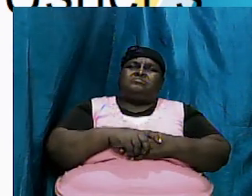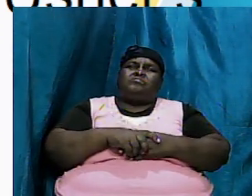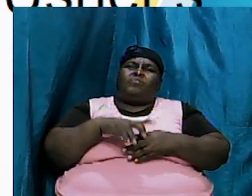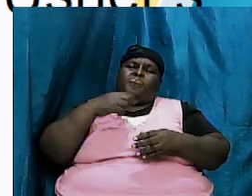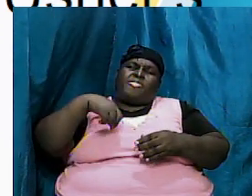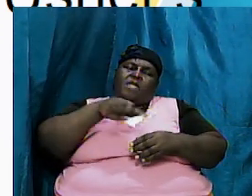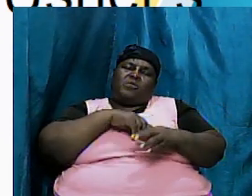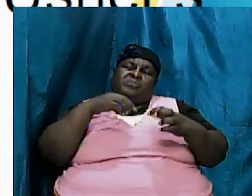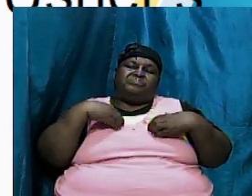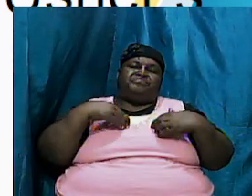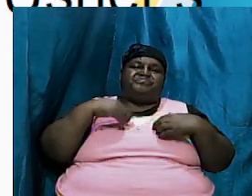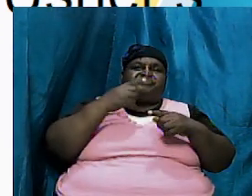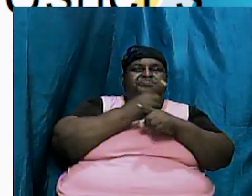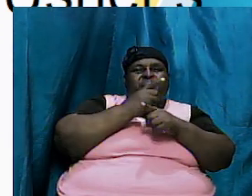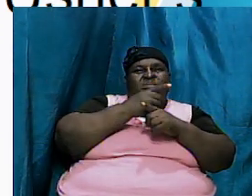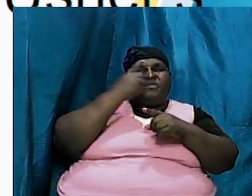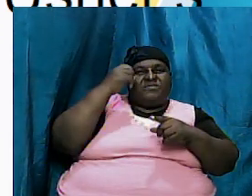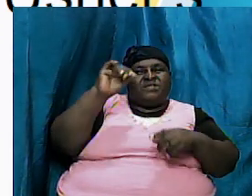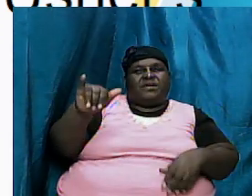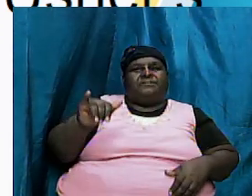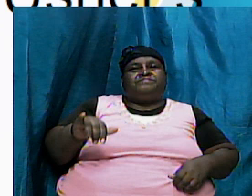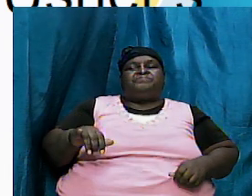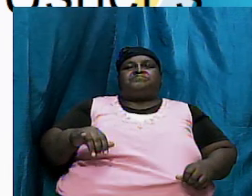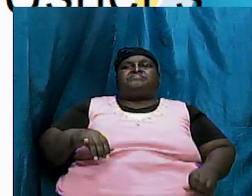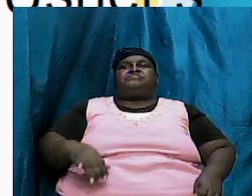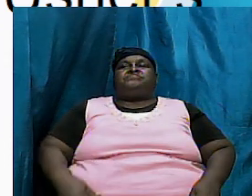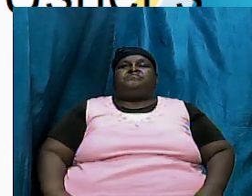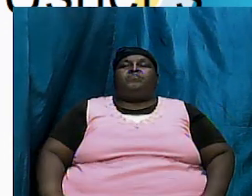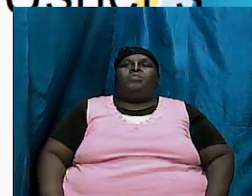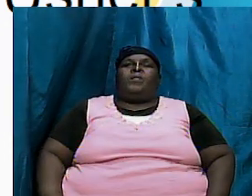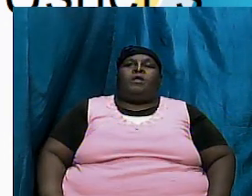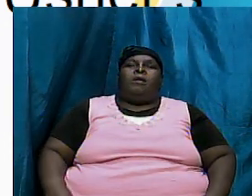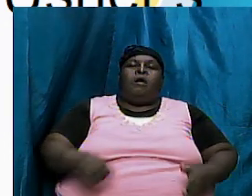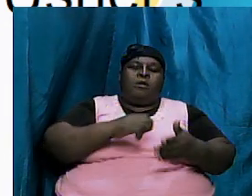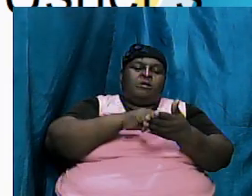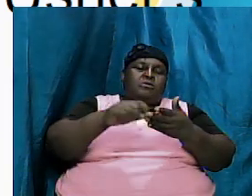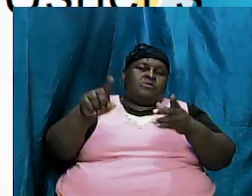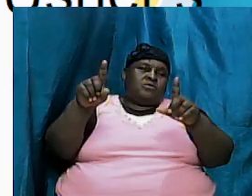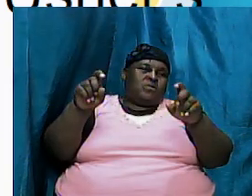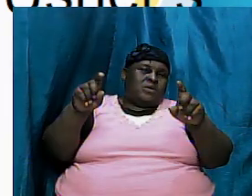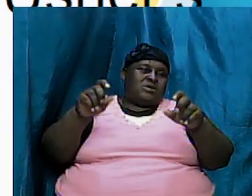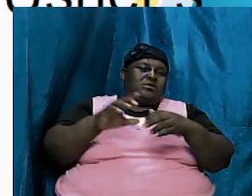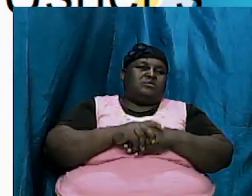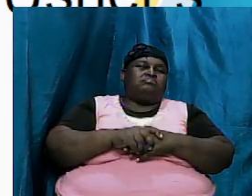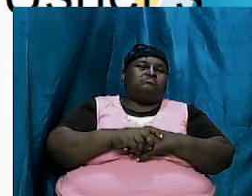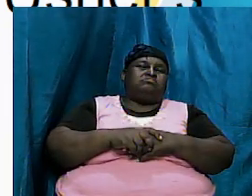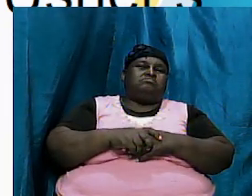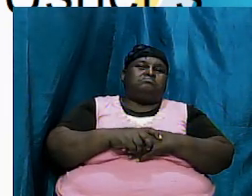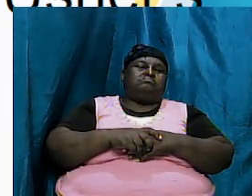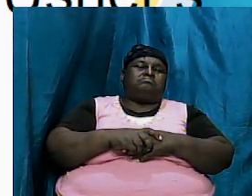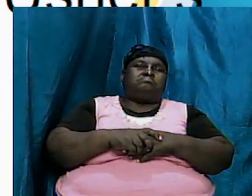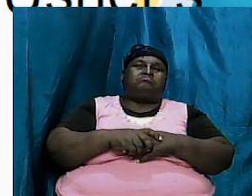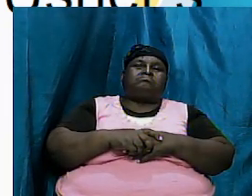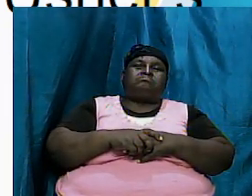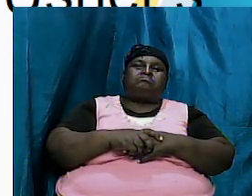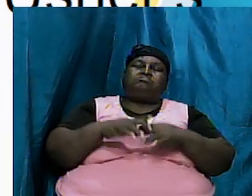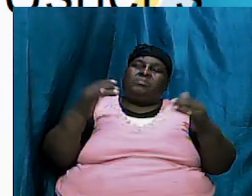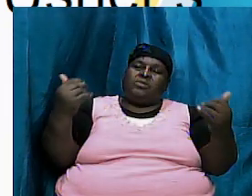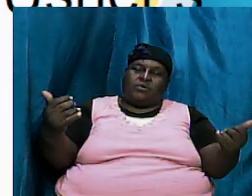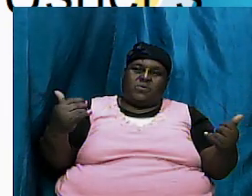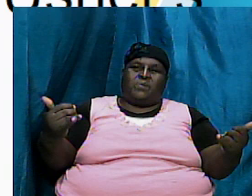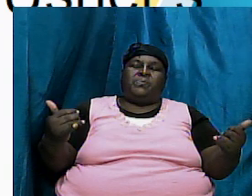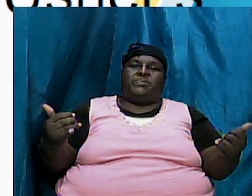worry not so just make note write the questions and we will go into those now